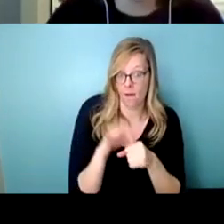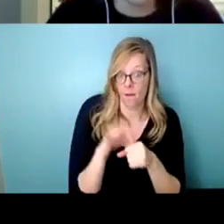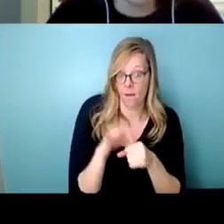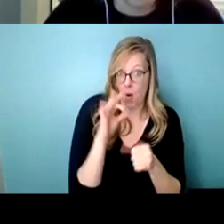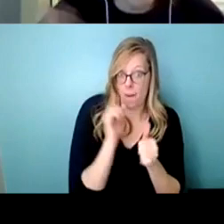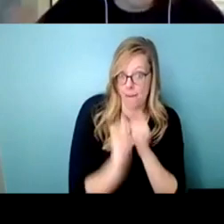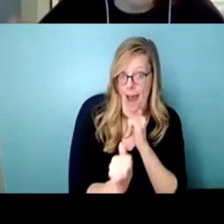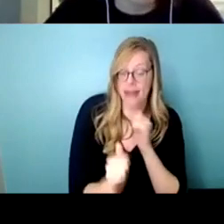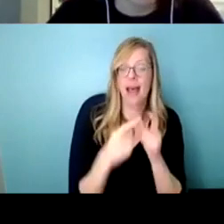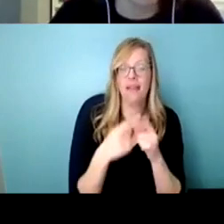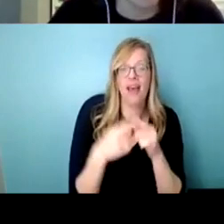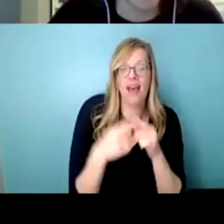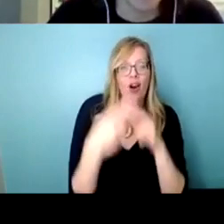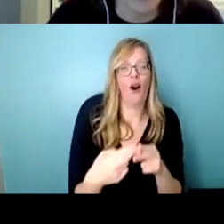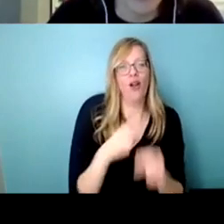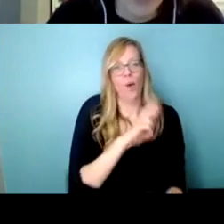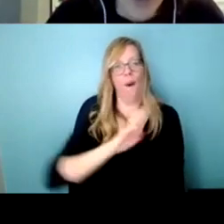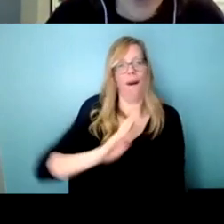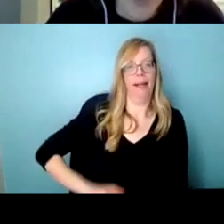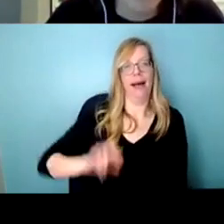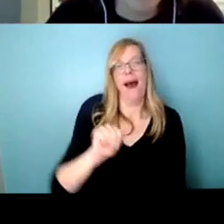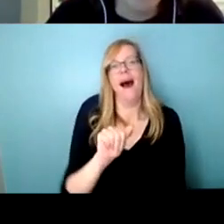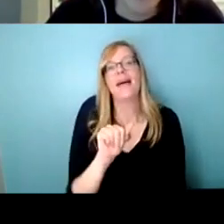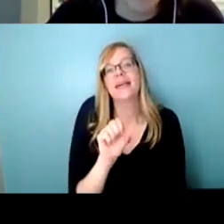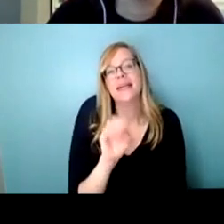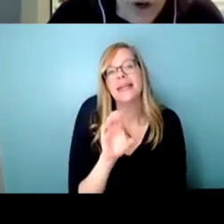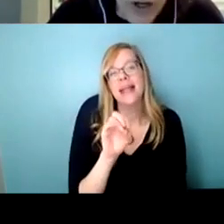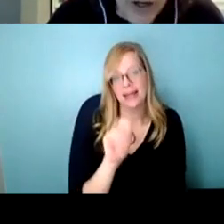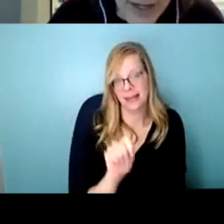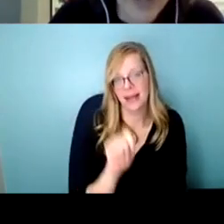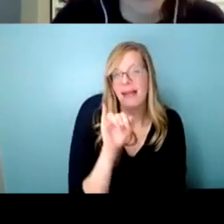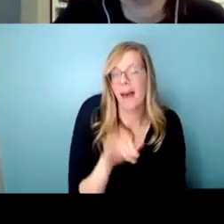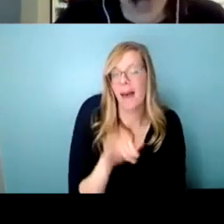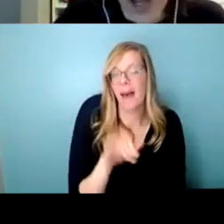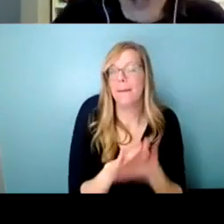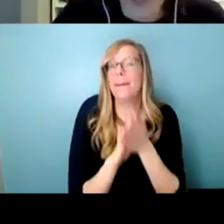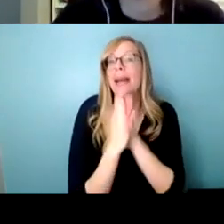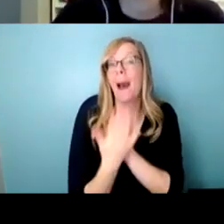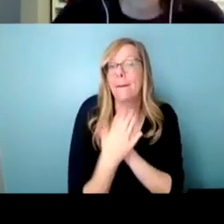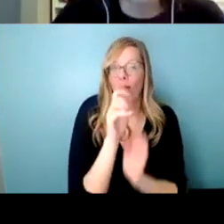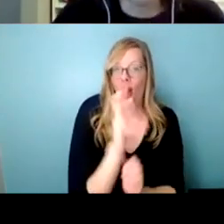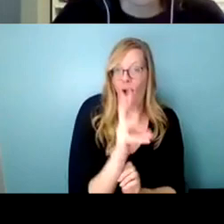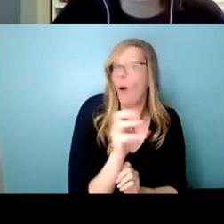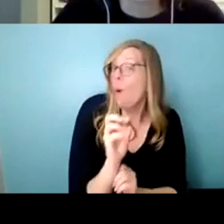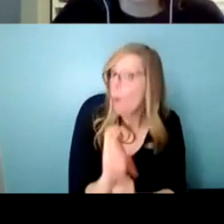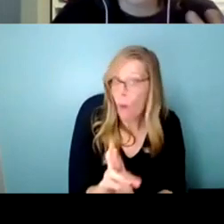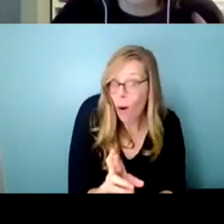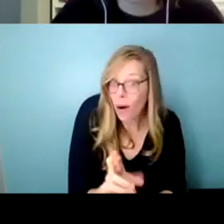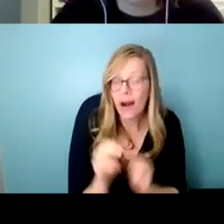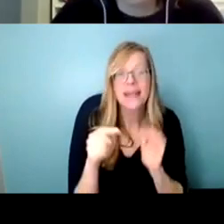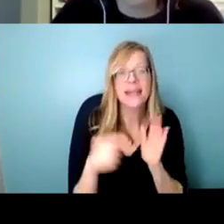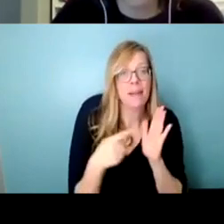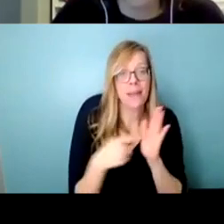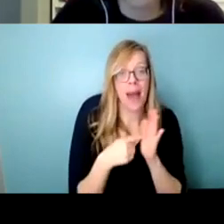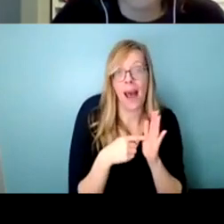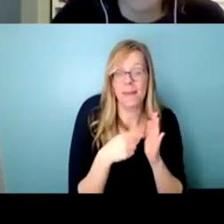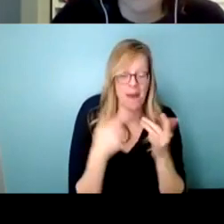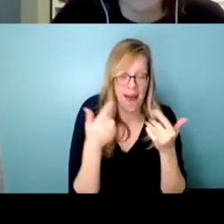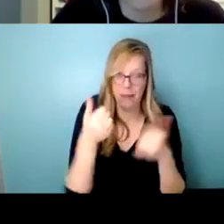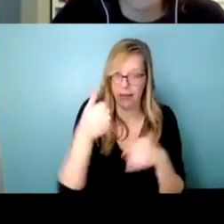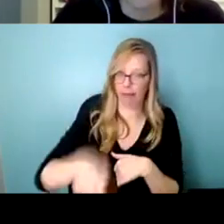which means that it becomes law um or it can die um so sometimes you'll hear